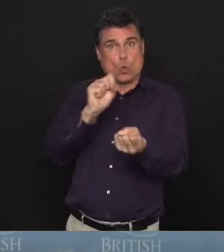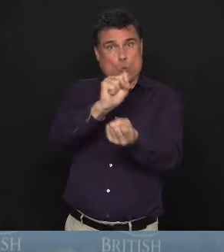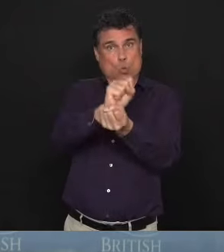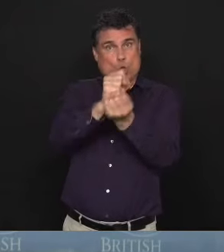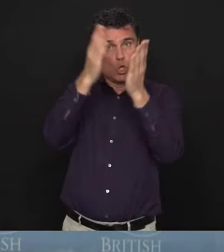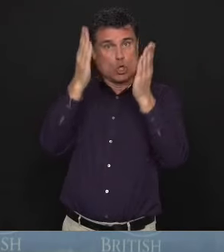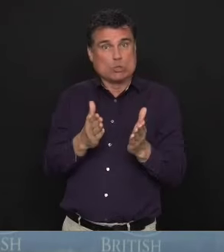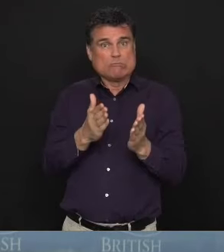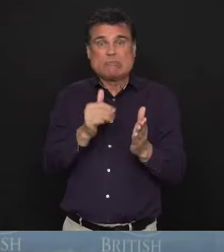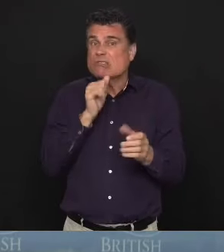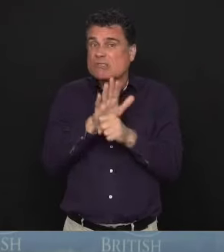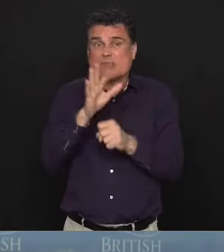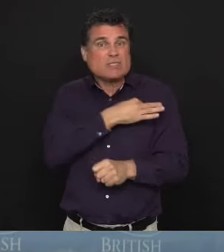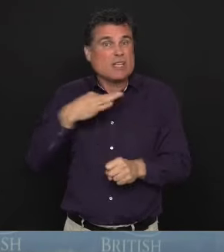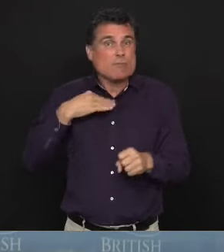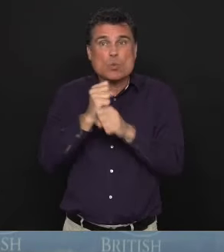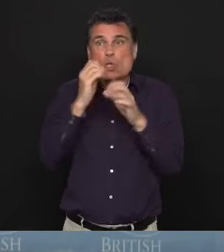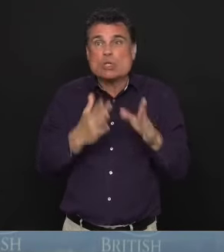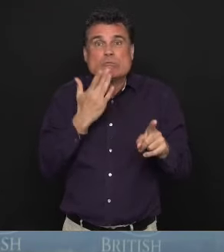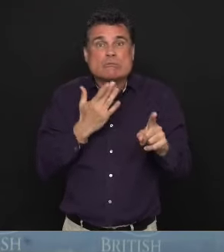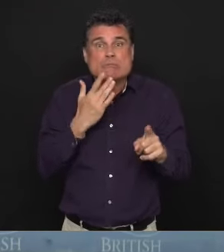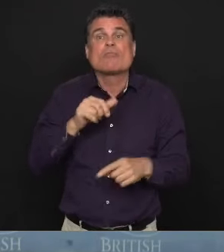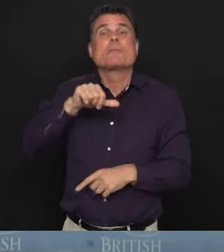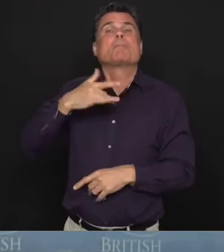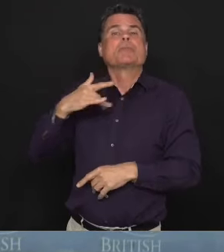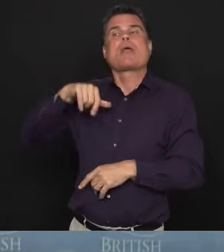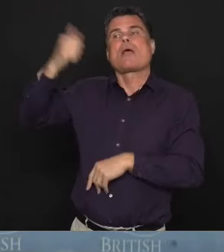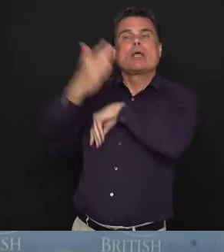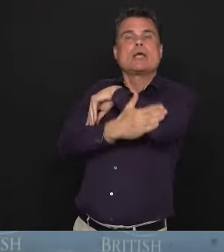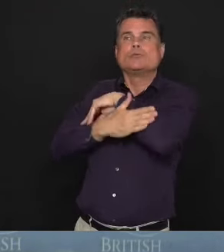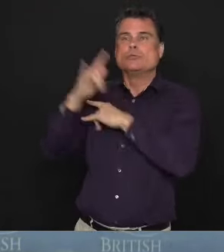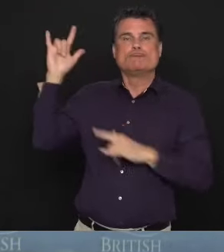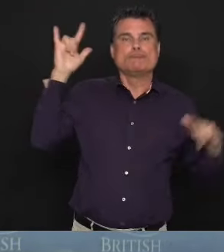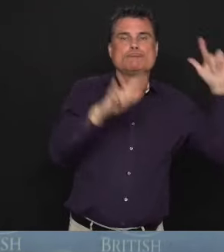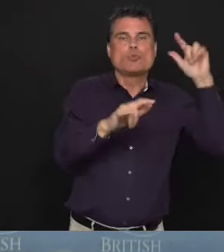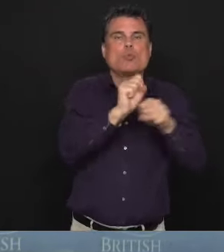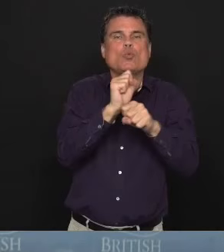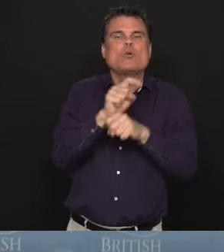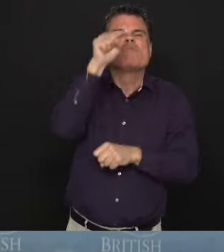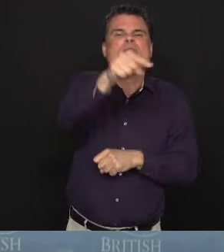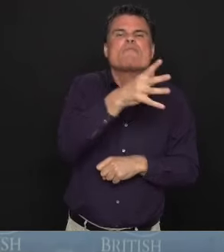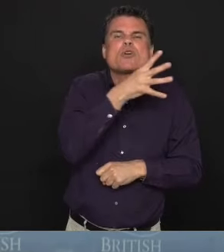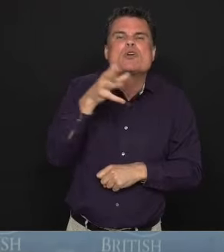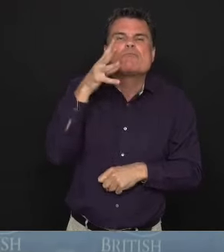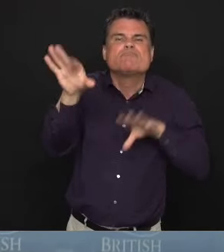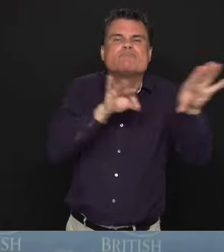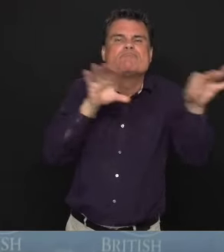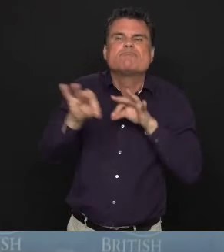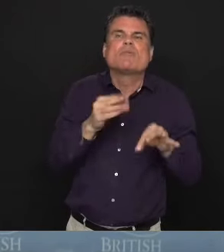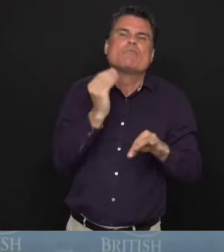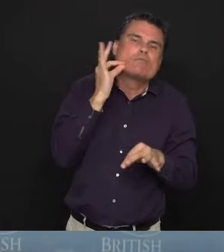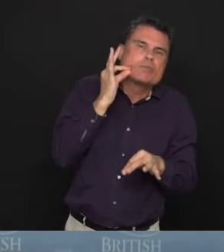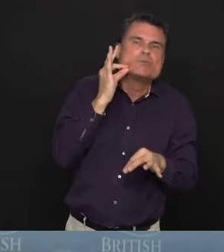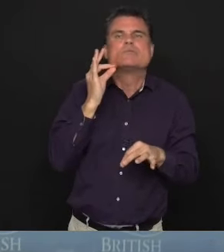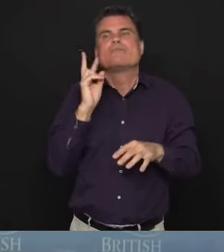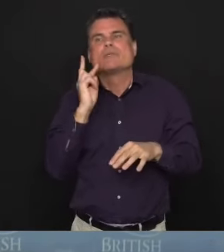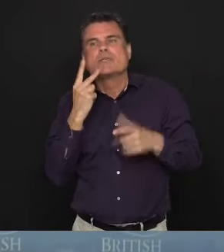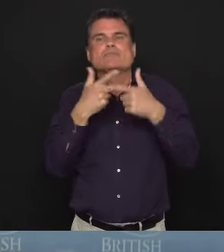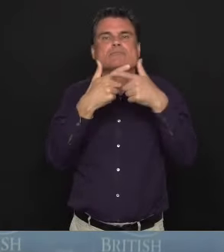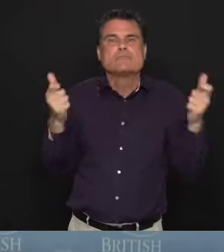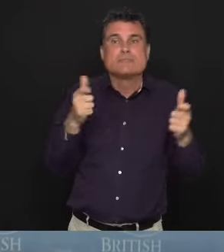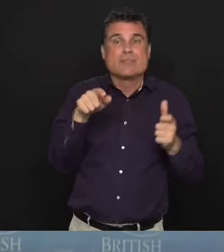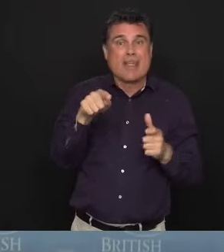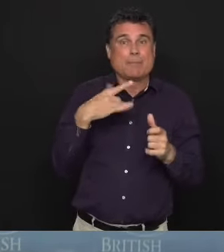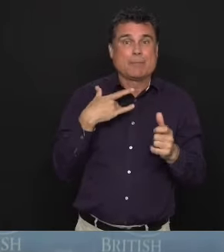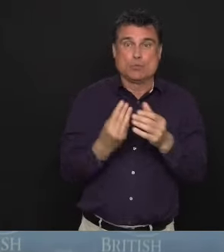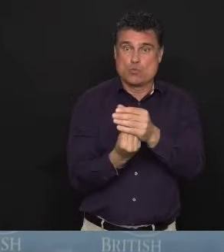agricultural products, the farmers in the fields have the ability to grow plants and to harvest the crops that we rely on, that